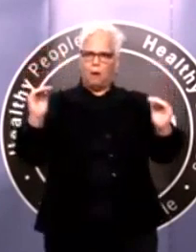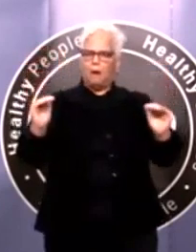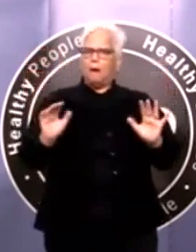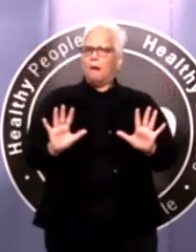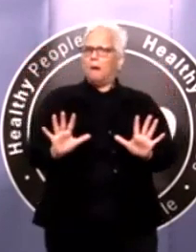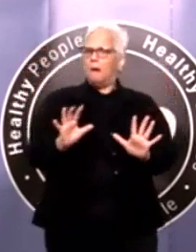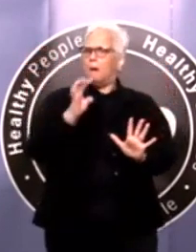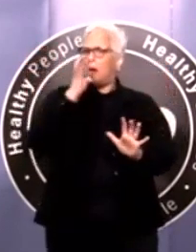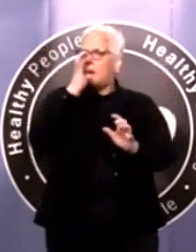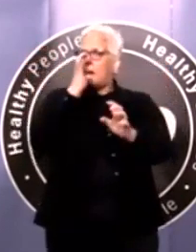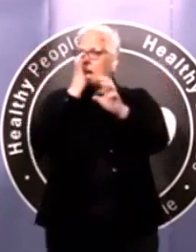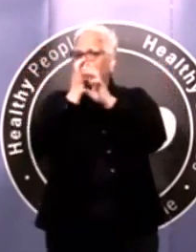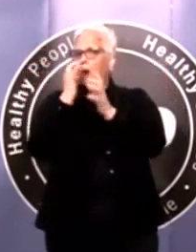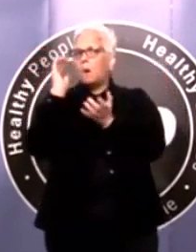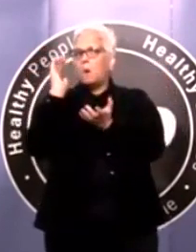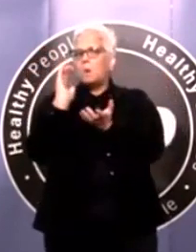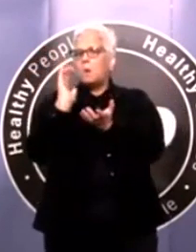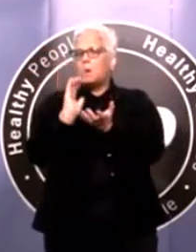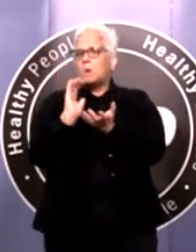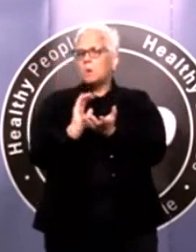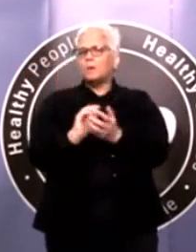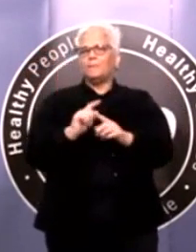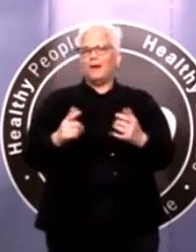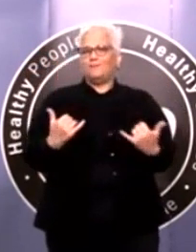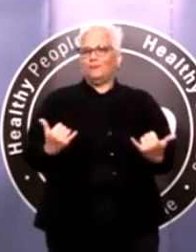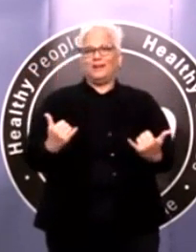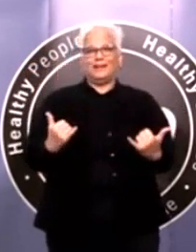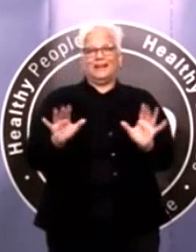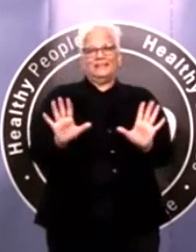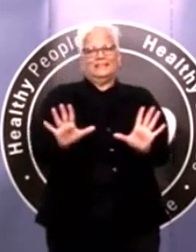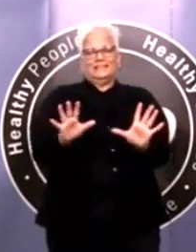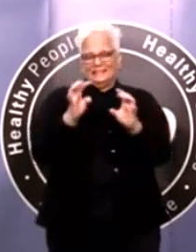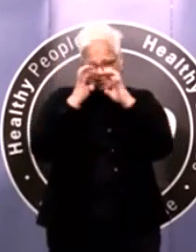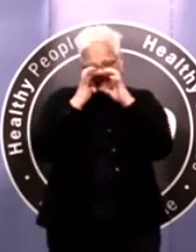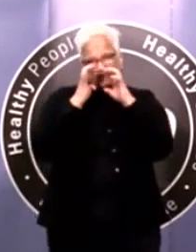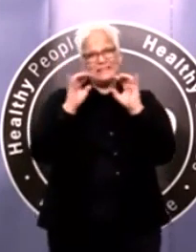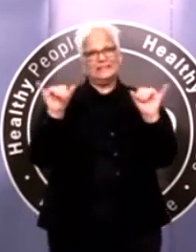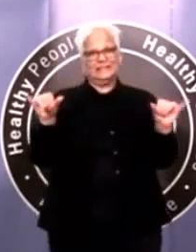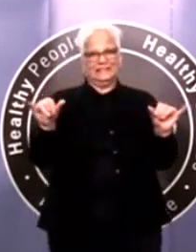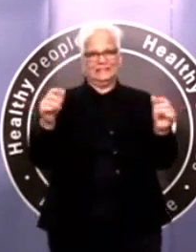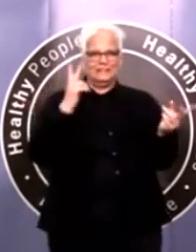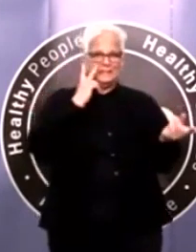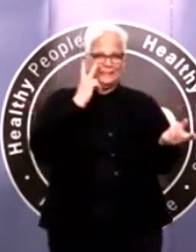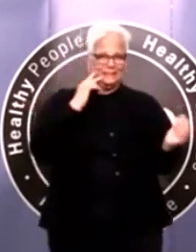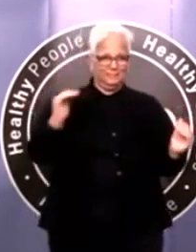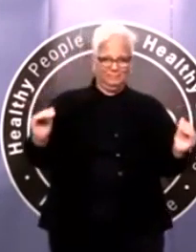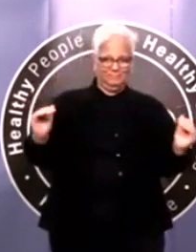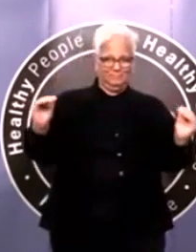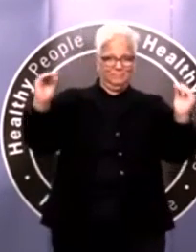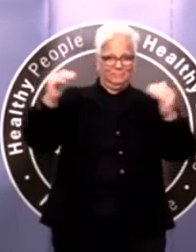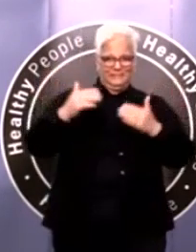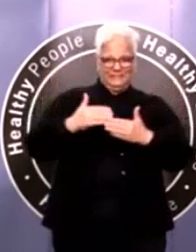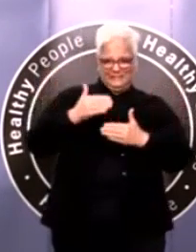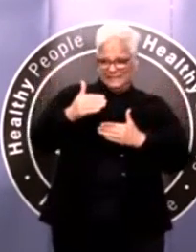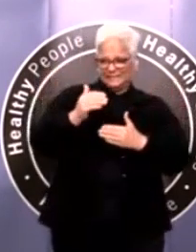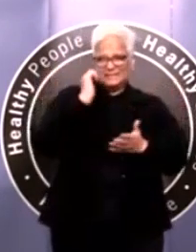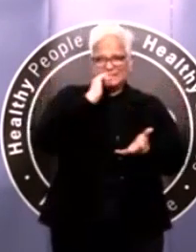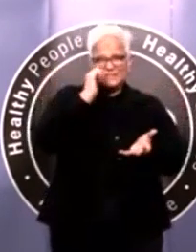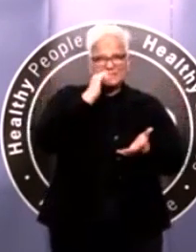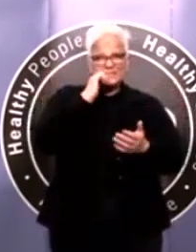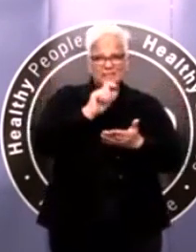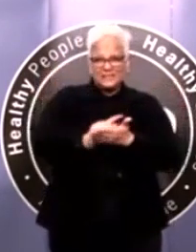important for people to understand that we don't expect coronavirus to just go away in mid-May.